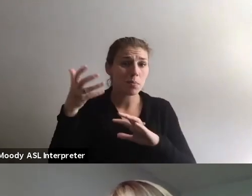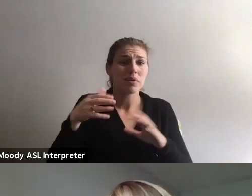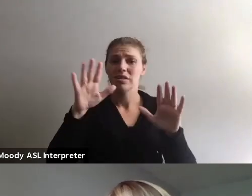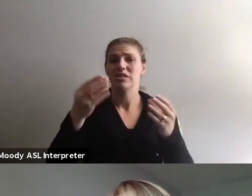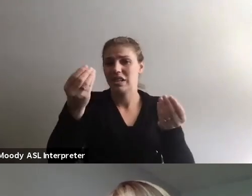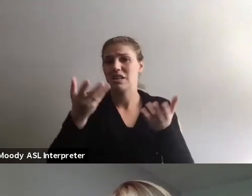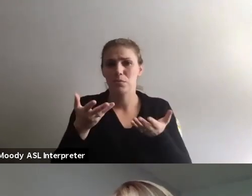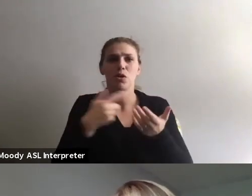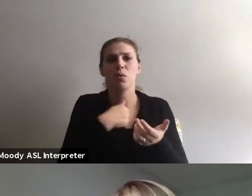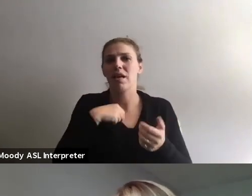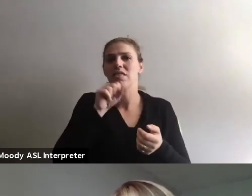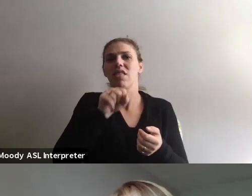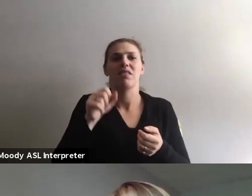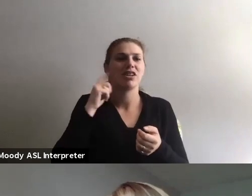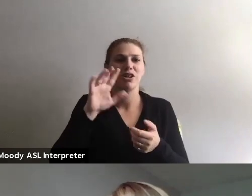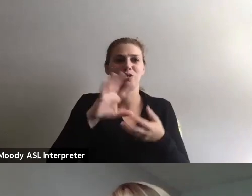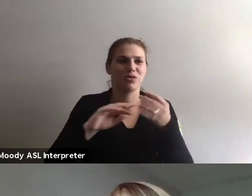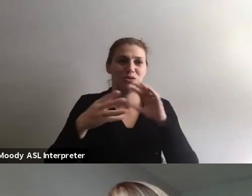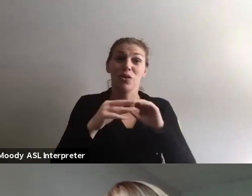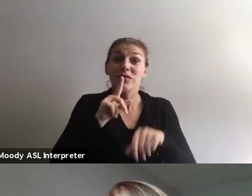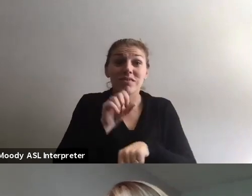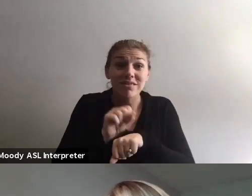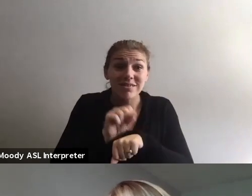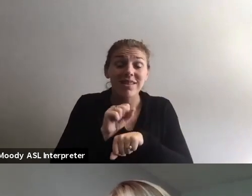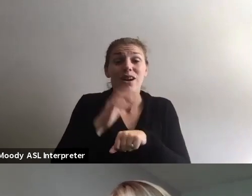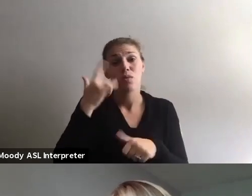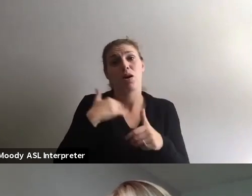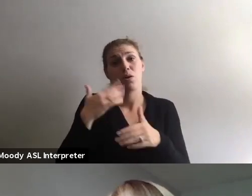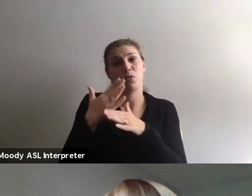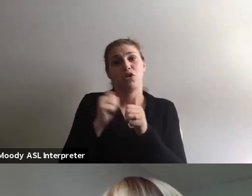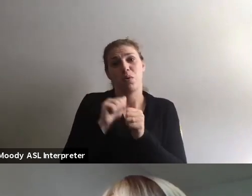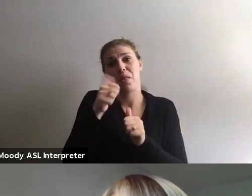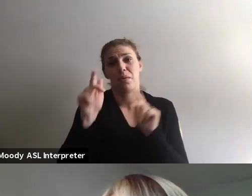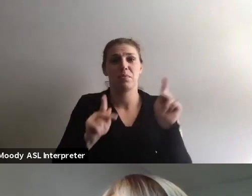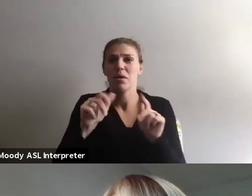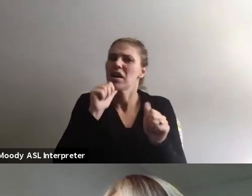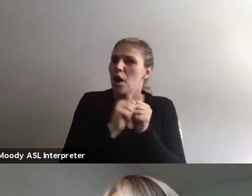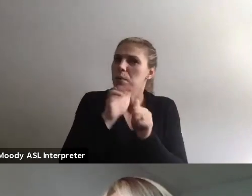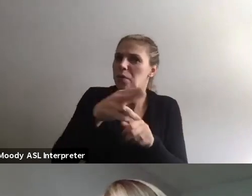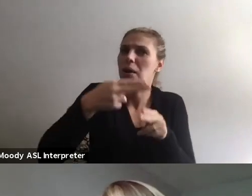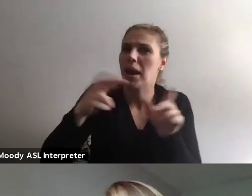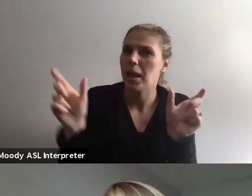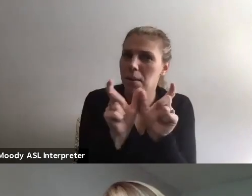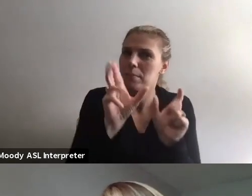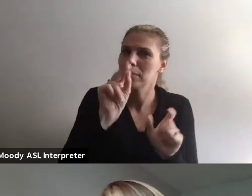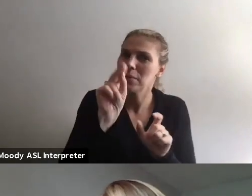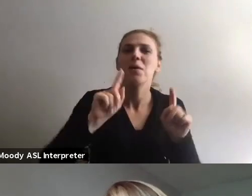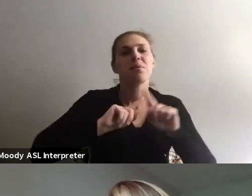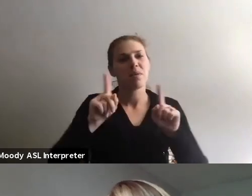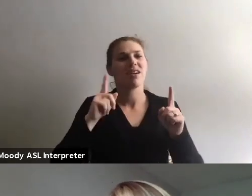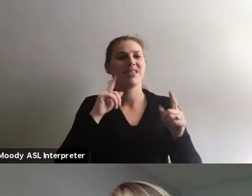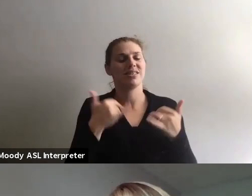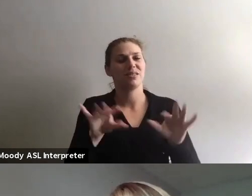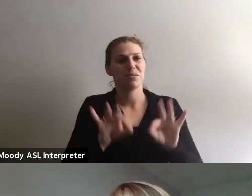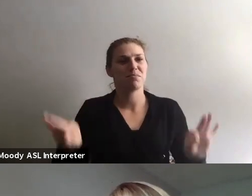us about it. We love to hear those kinds of stories, truly because we'll share them with others, not with your name attached, but it's really